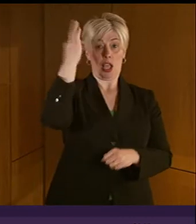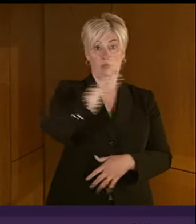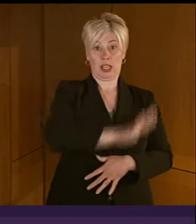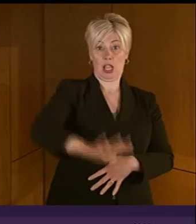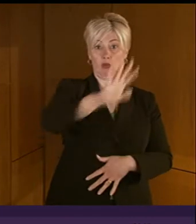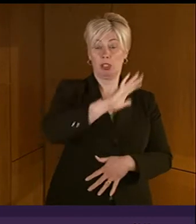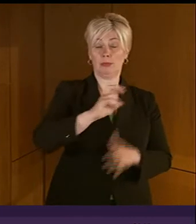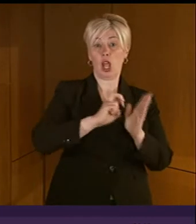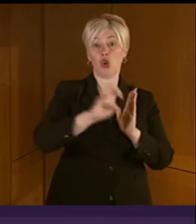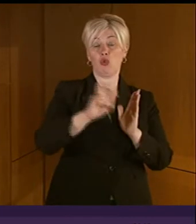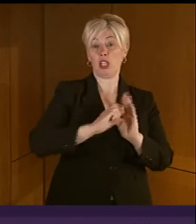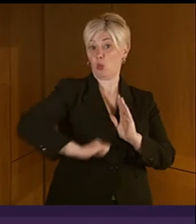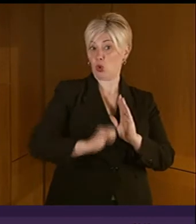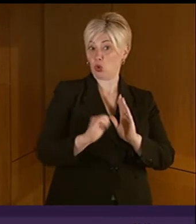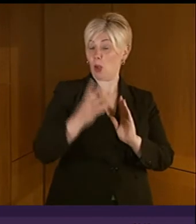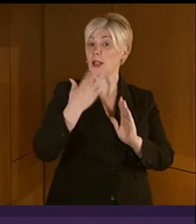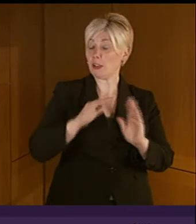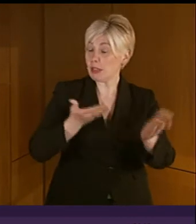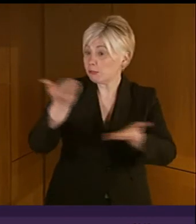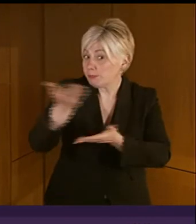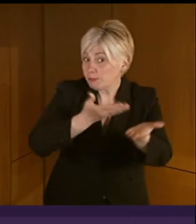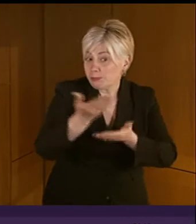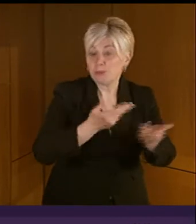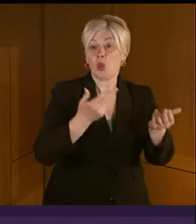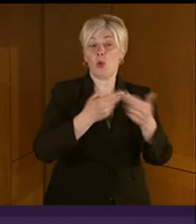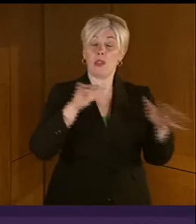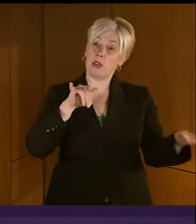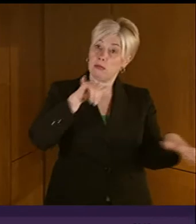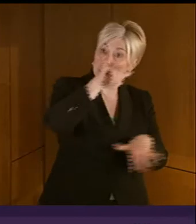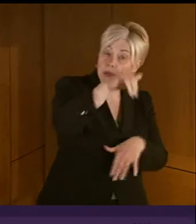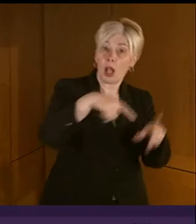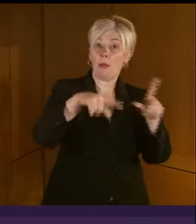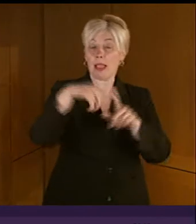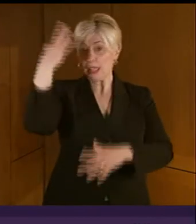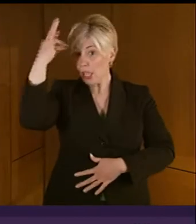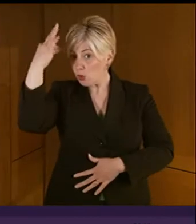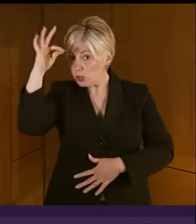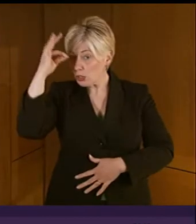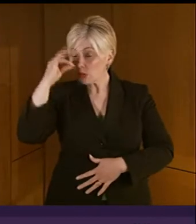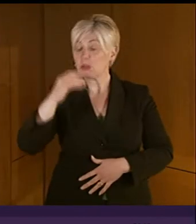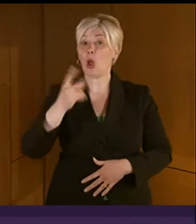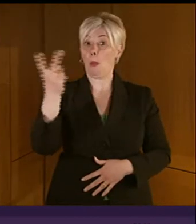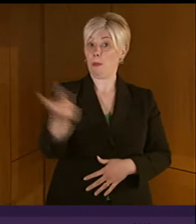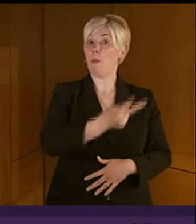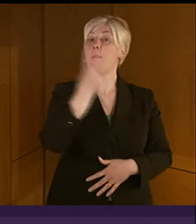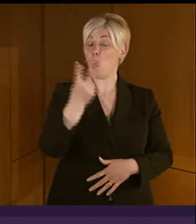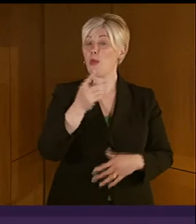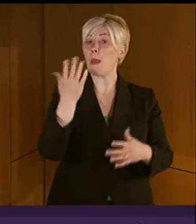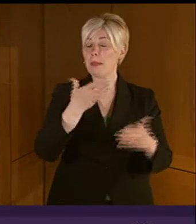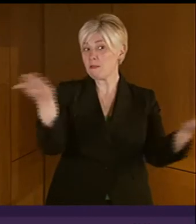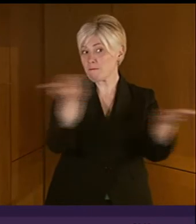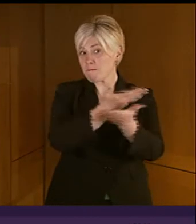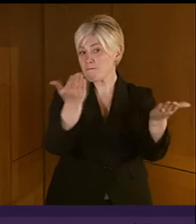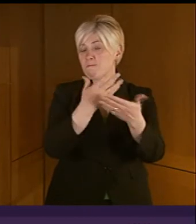officials have spoken with both the Council and Hebridean Air Services. We understand both parties have reached satisfactory